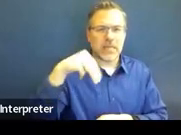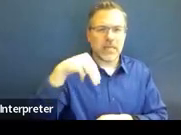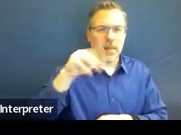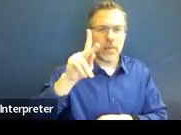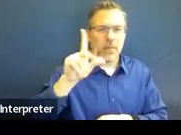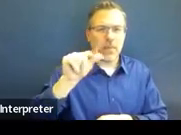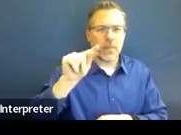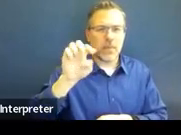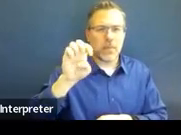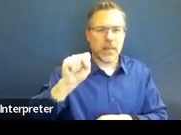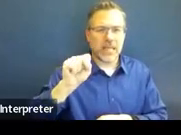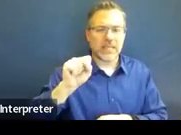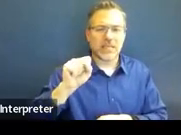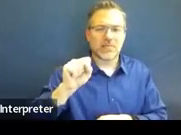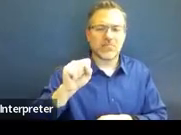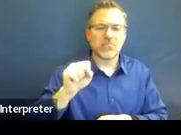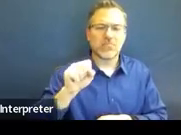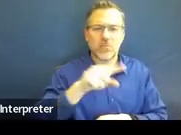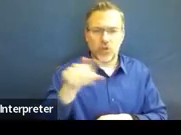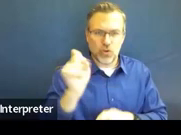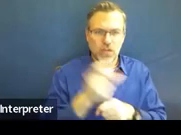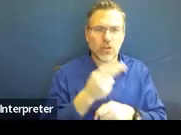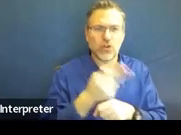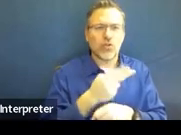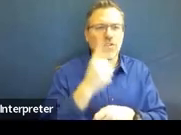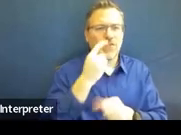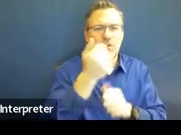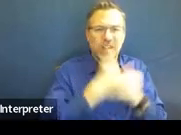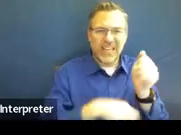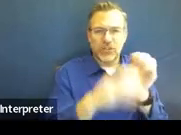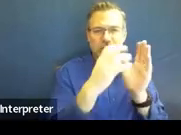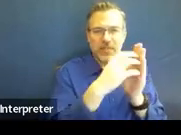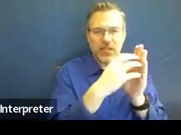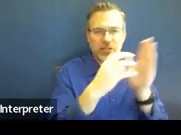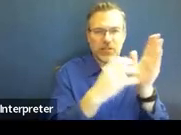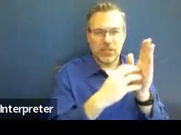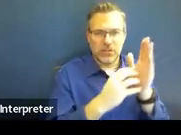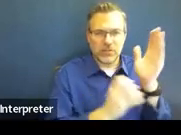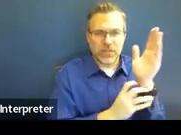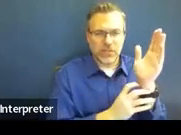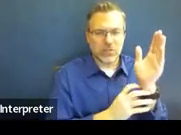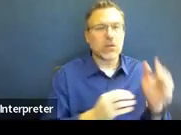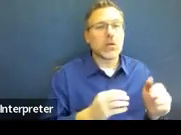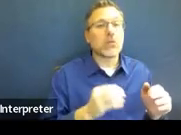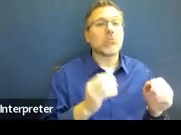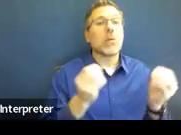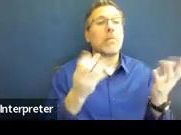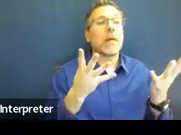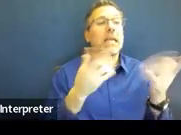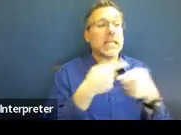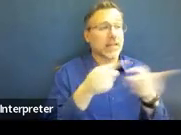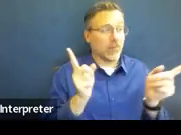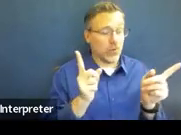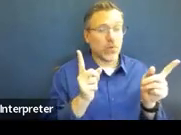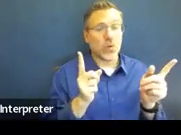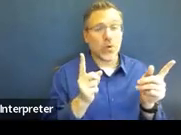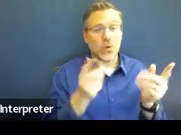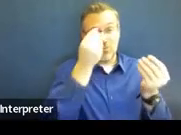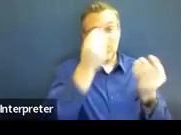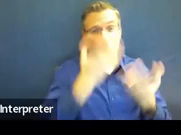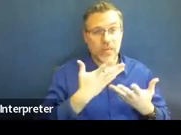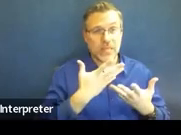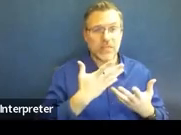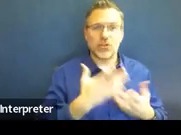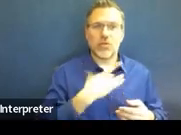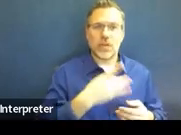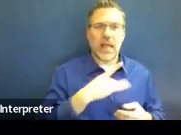each of the sections of the written notice, because we know from feedback from the field that it is really helpful to